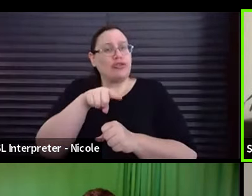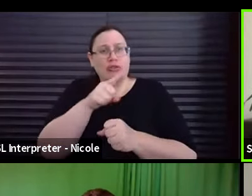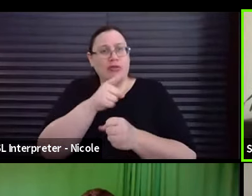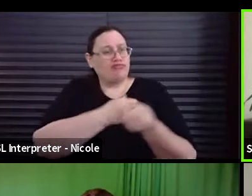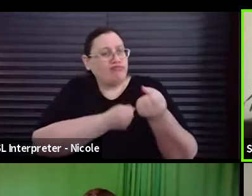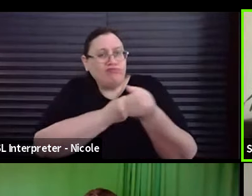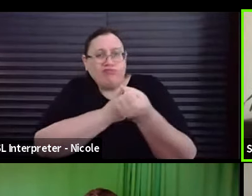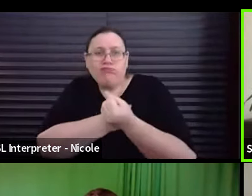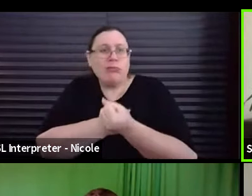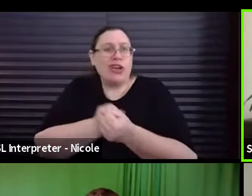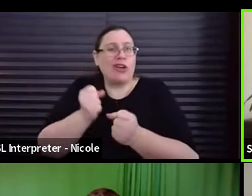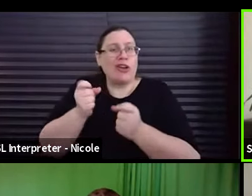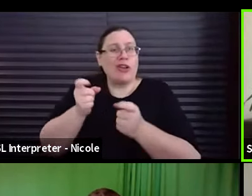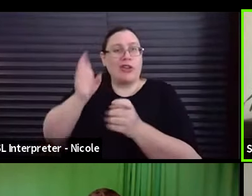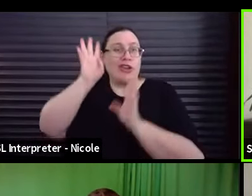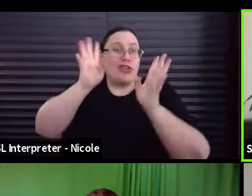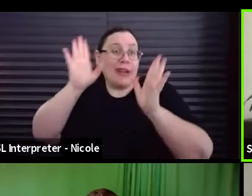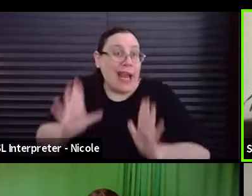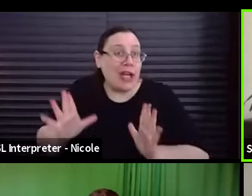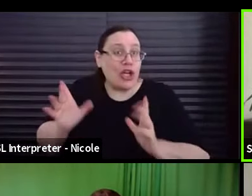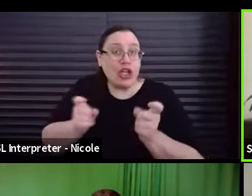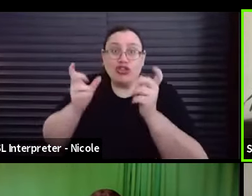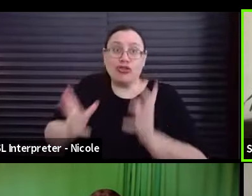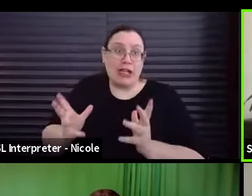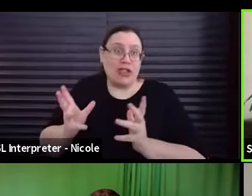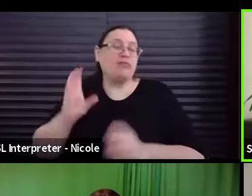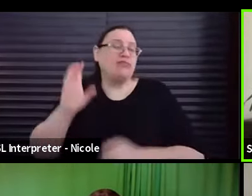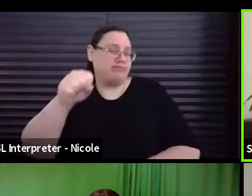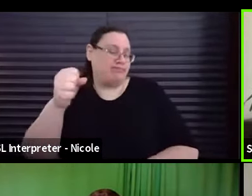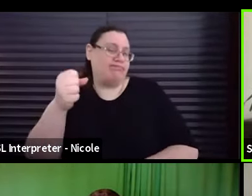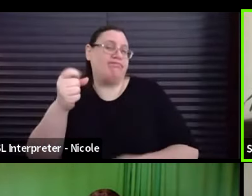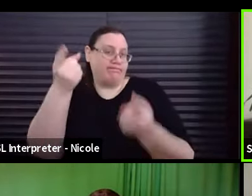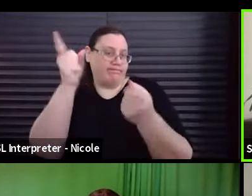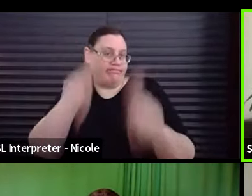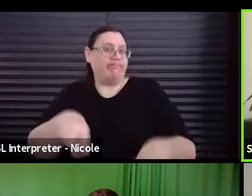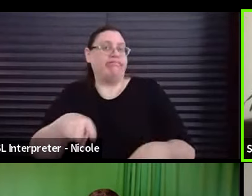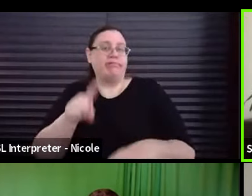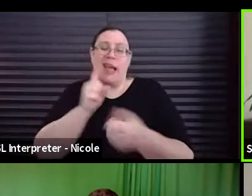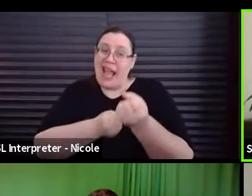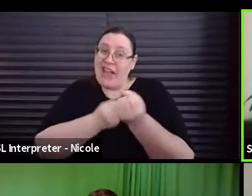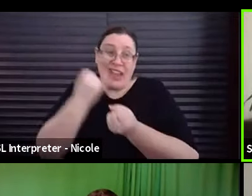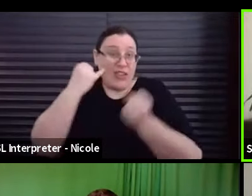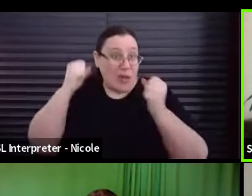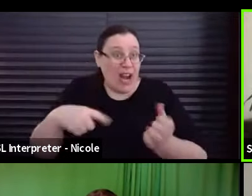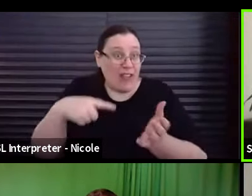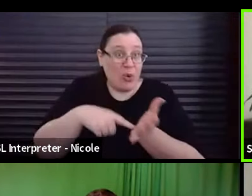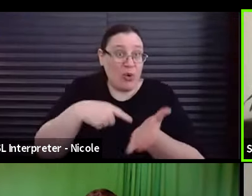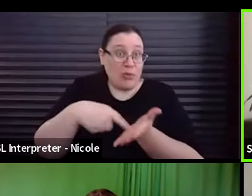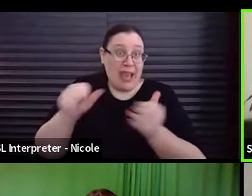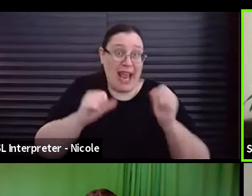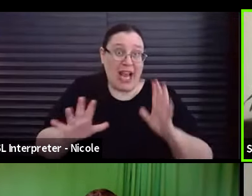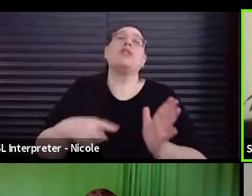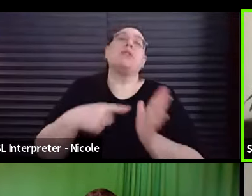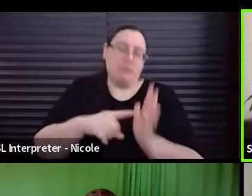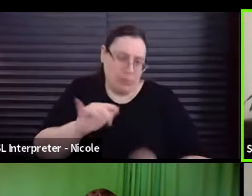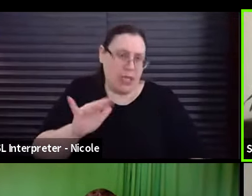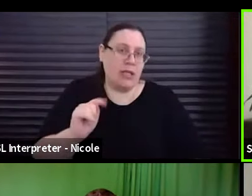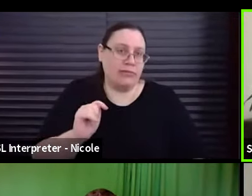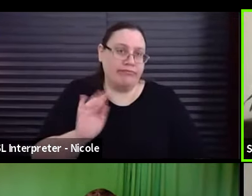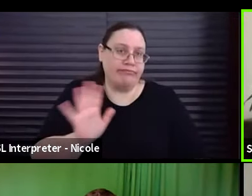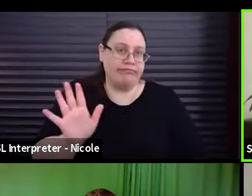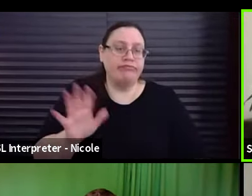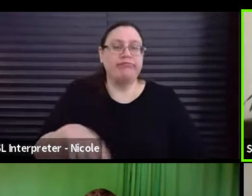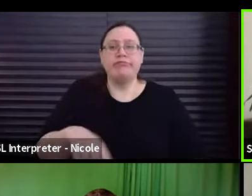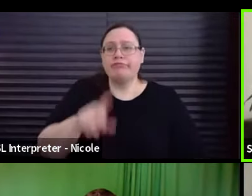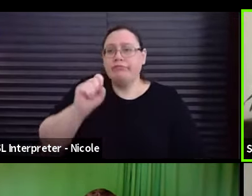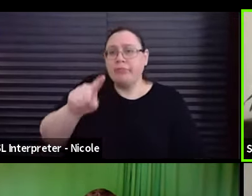creator, the director. So, um, I, I very much advocate paying your performers if you can, um, I'd like to, uh, ask